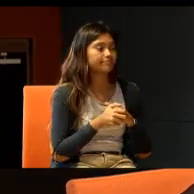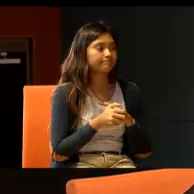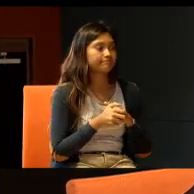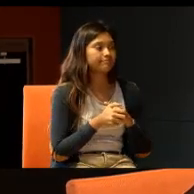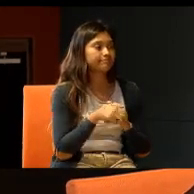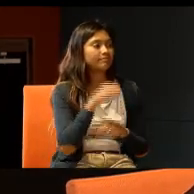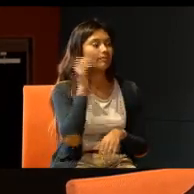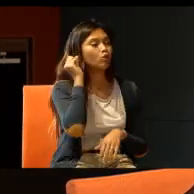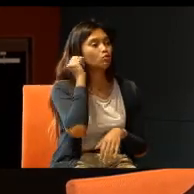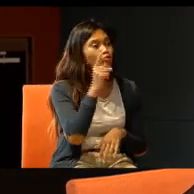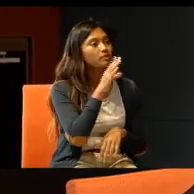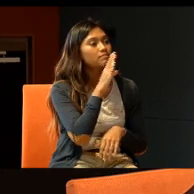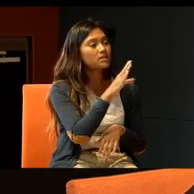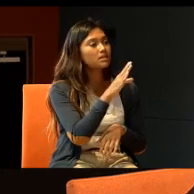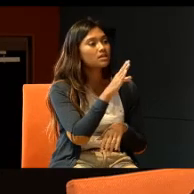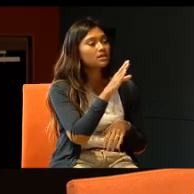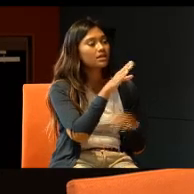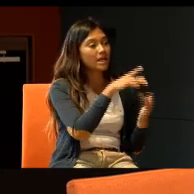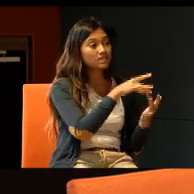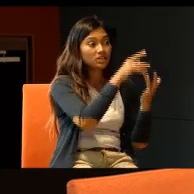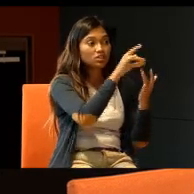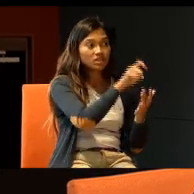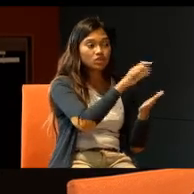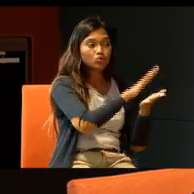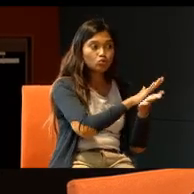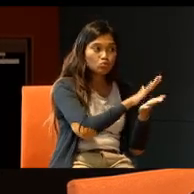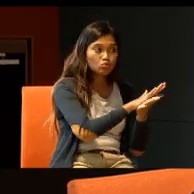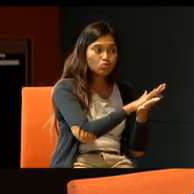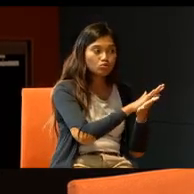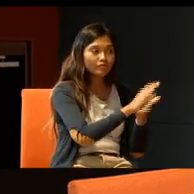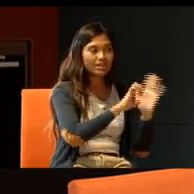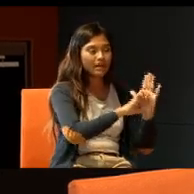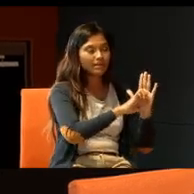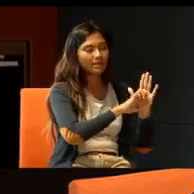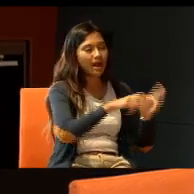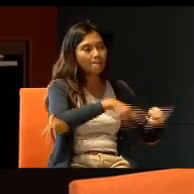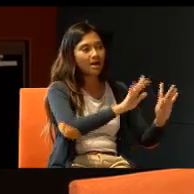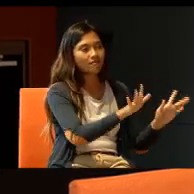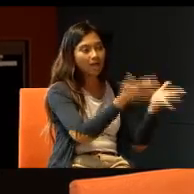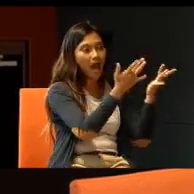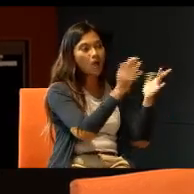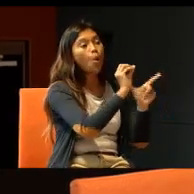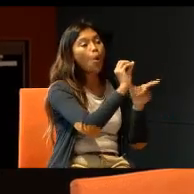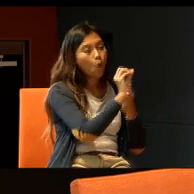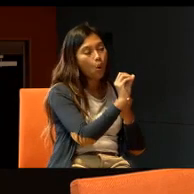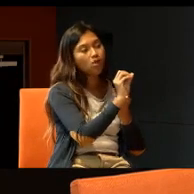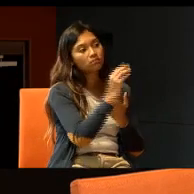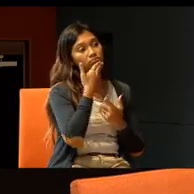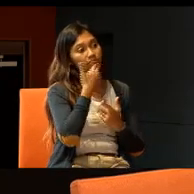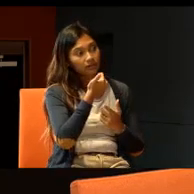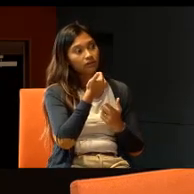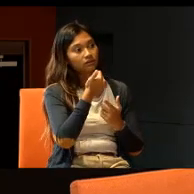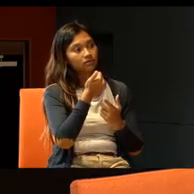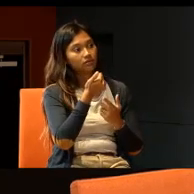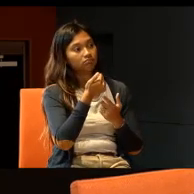should be, in a special needs school, like Pathlight, or is it better, to